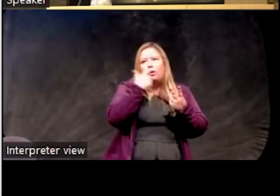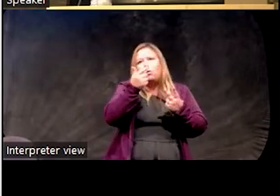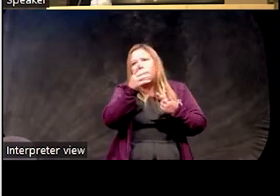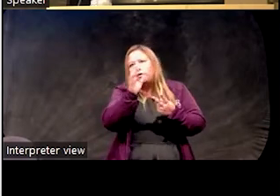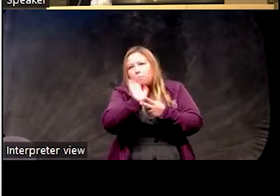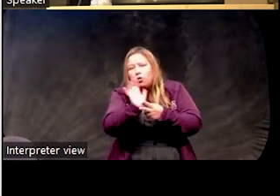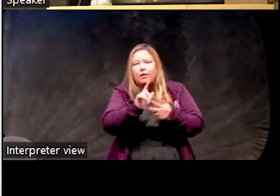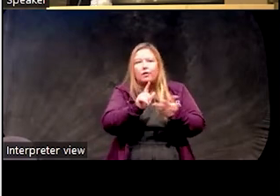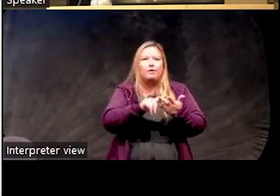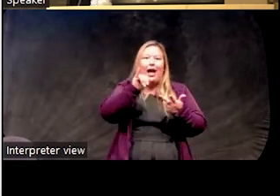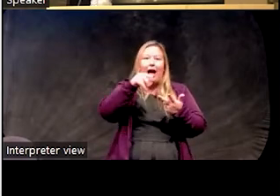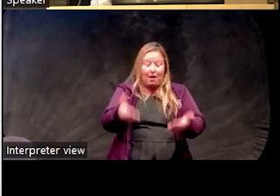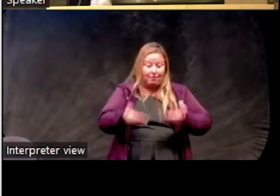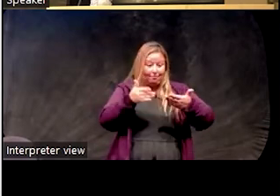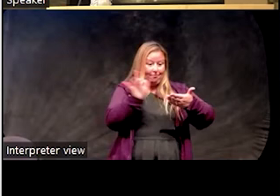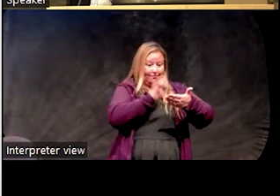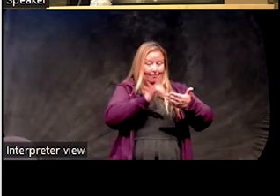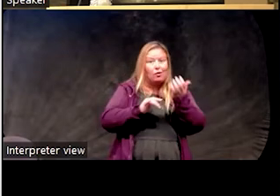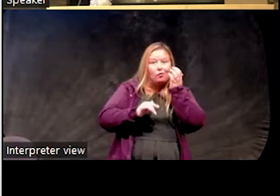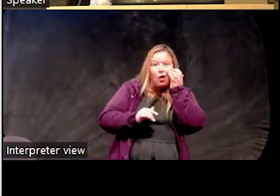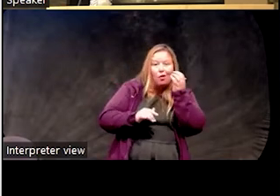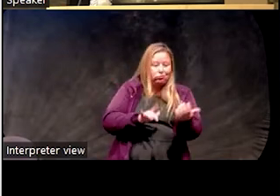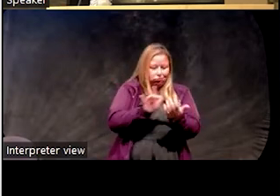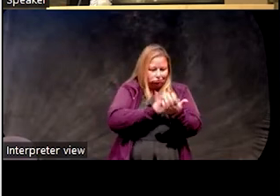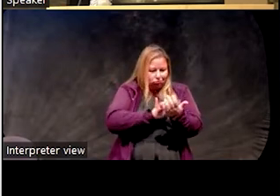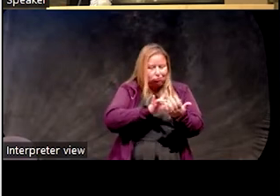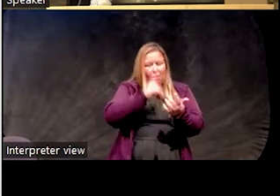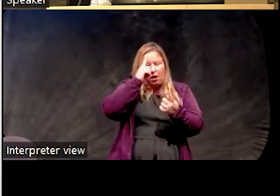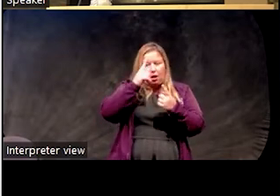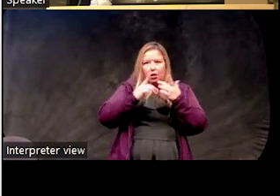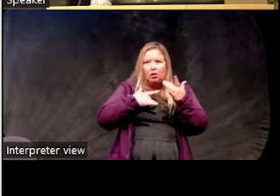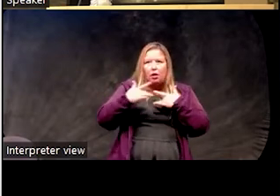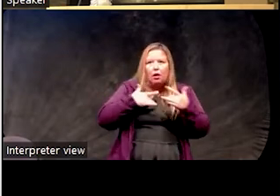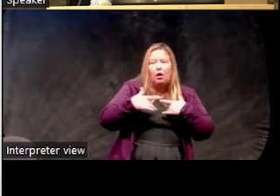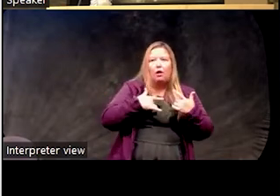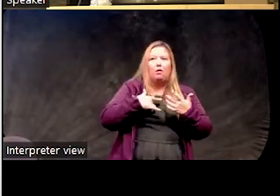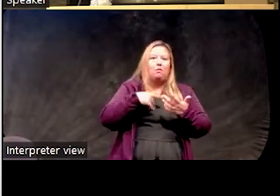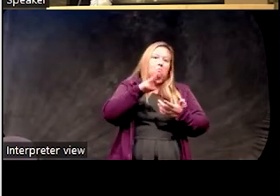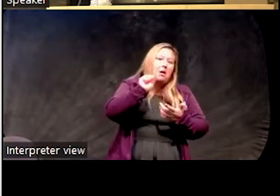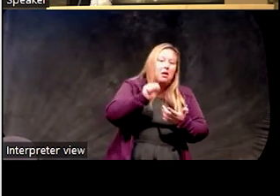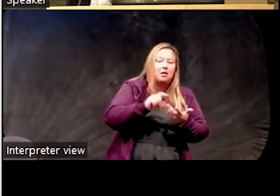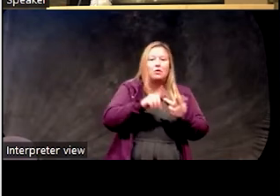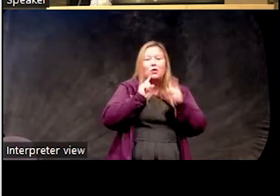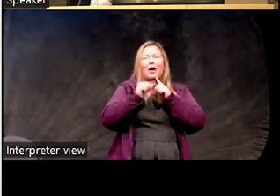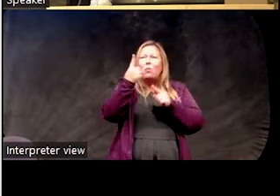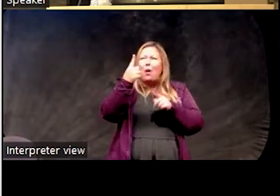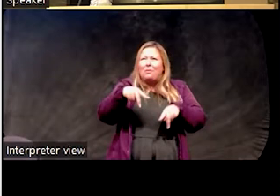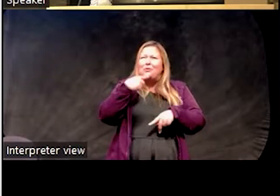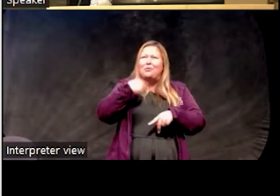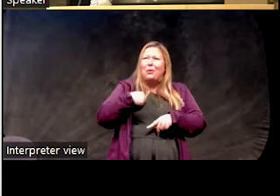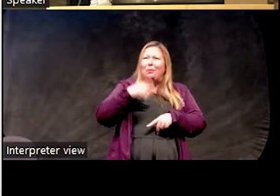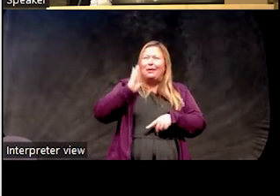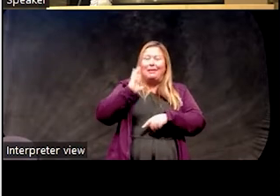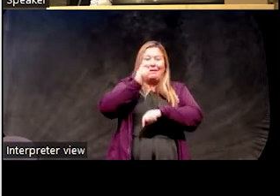on their phones, their iPads. Maybe they're worrying about stuff. They're talking, doing their bills. I've had one person, remember saying they